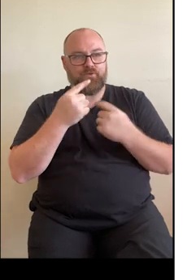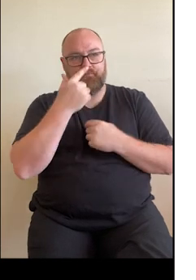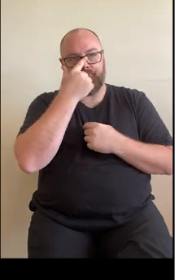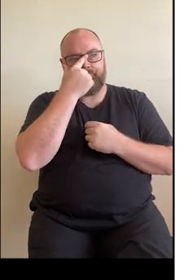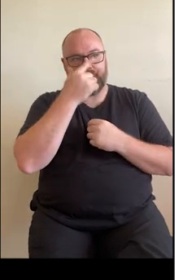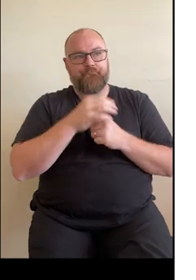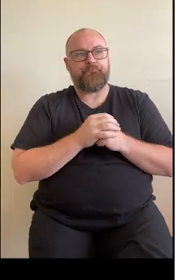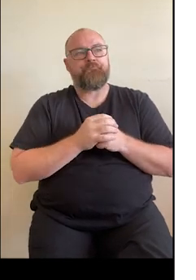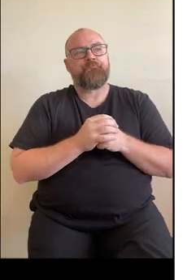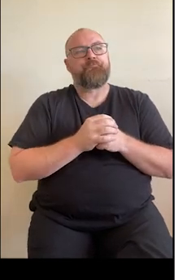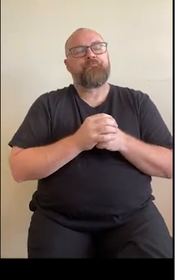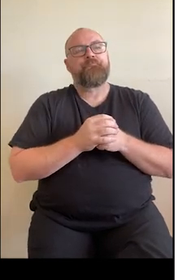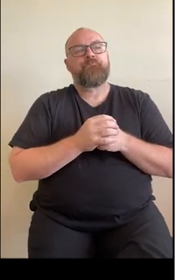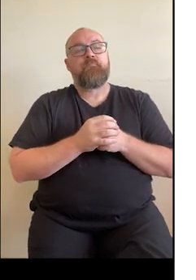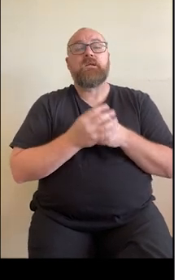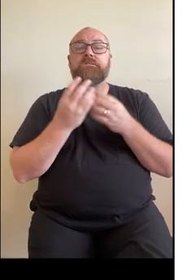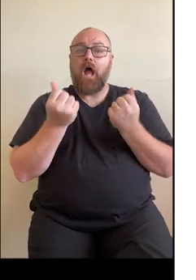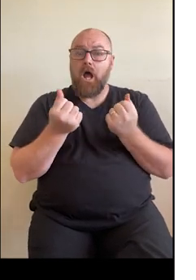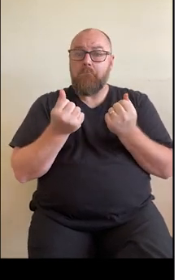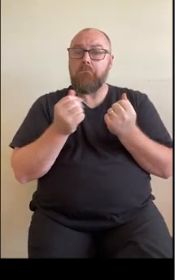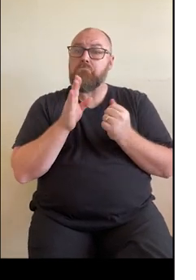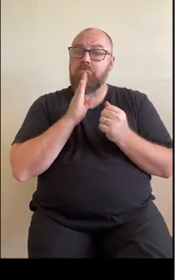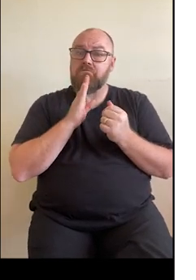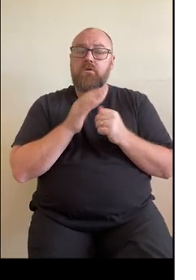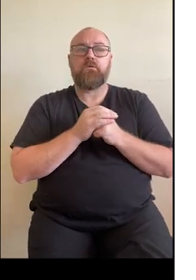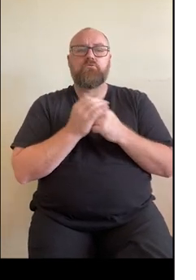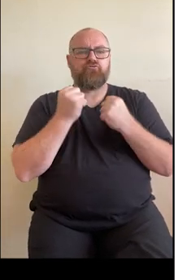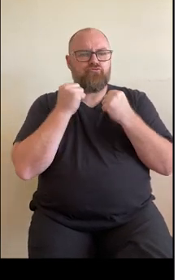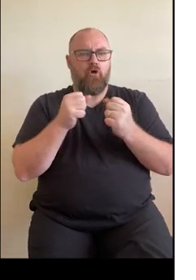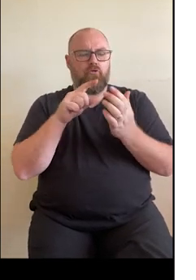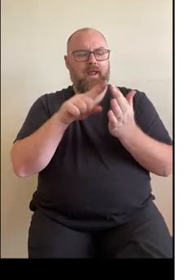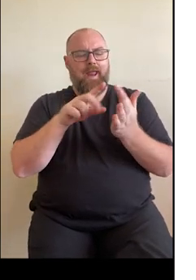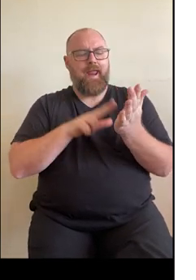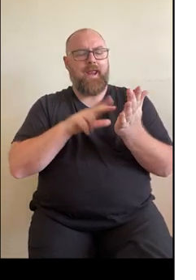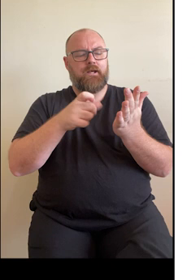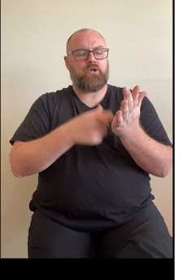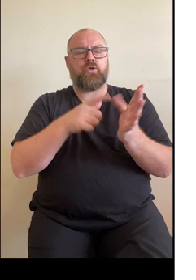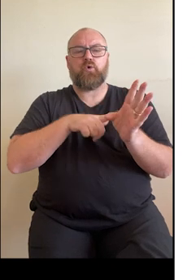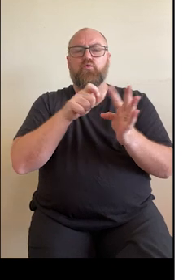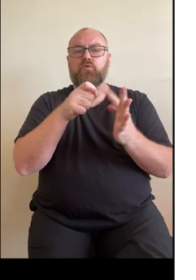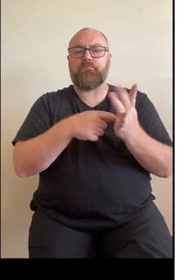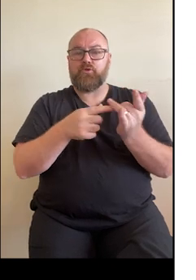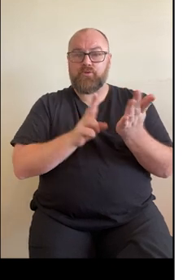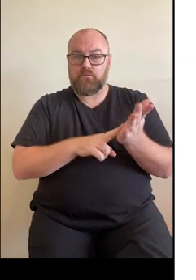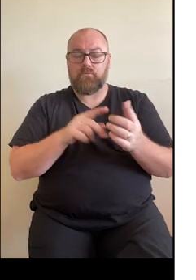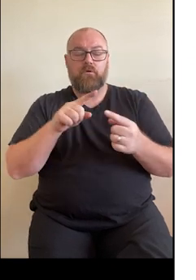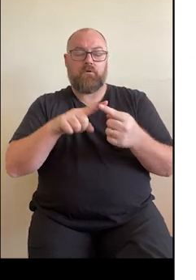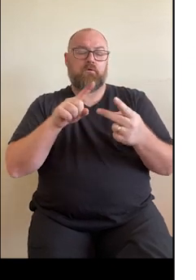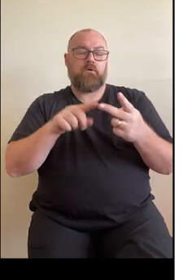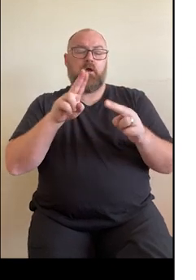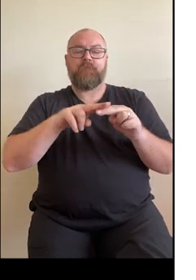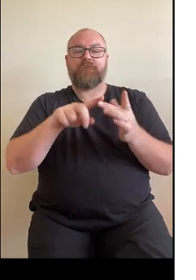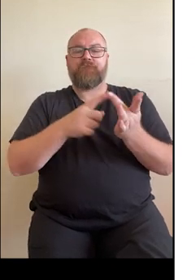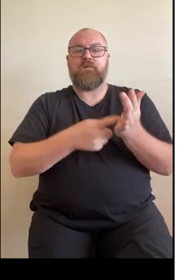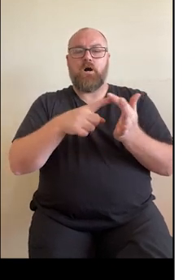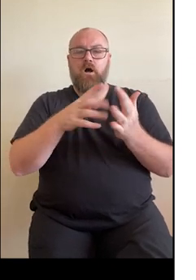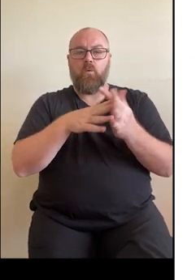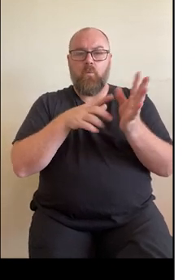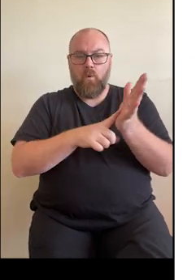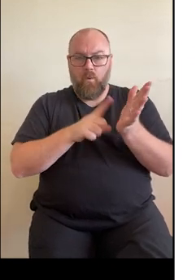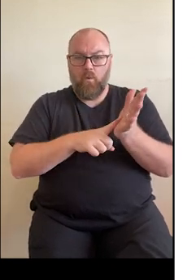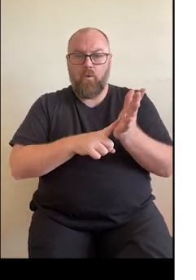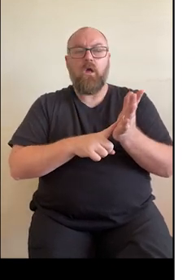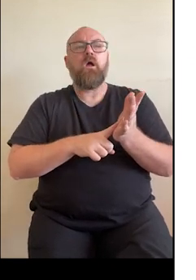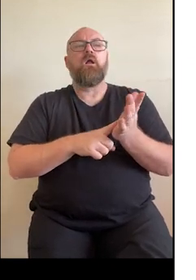information held in the system include strong encryption, firewalls, secure login processes and also